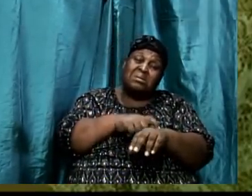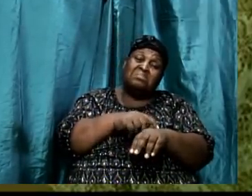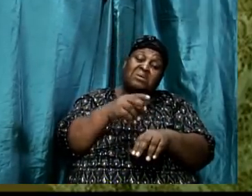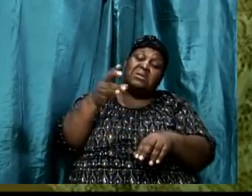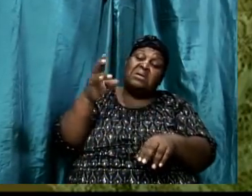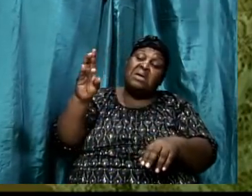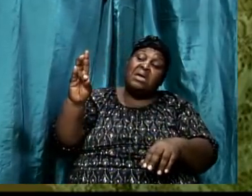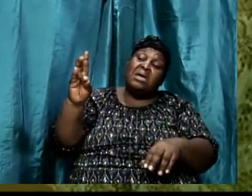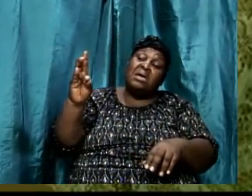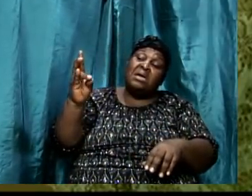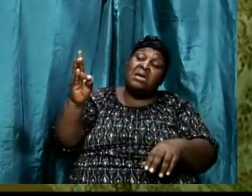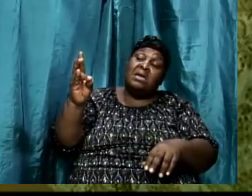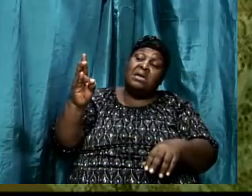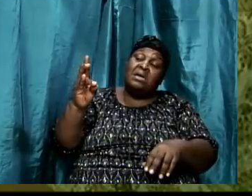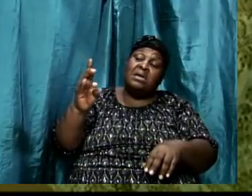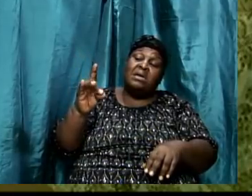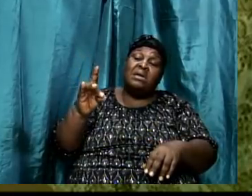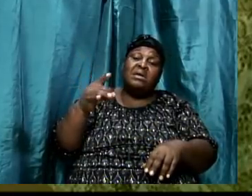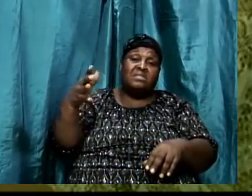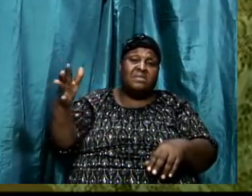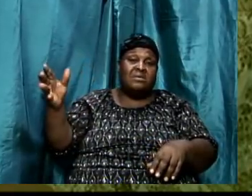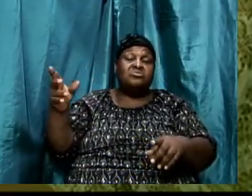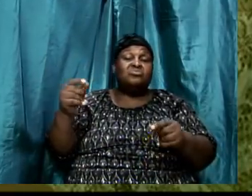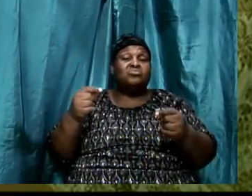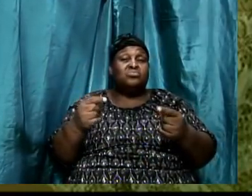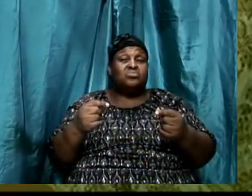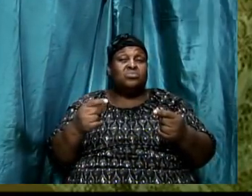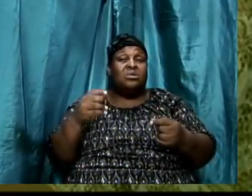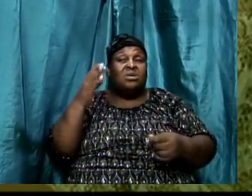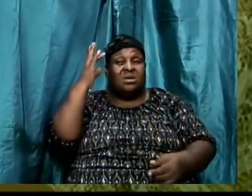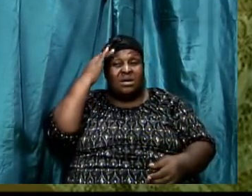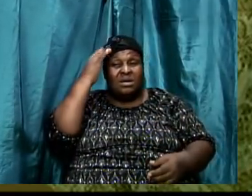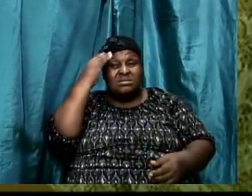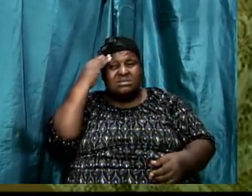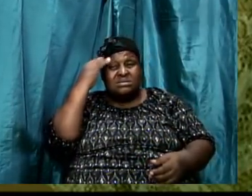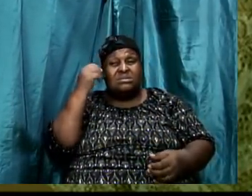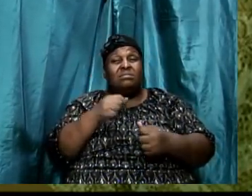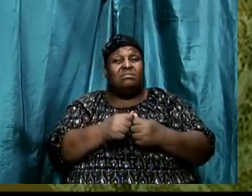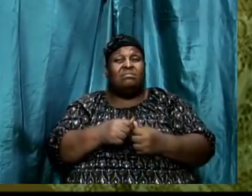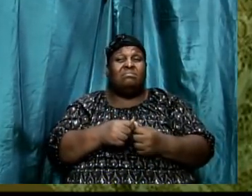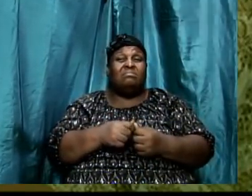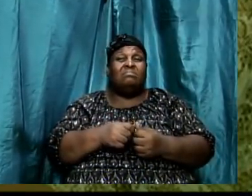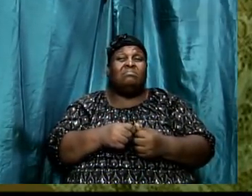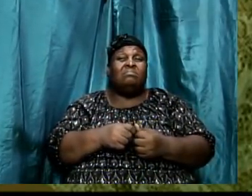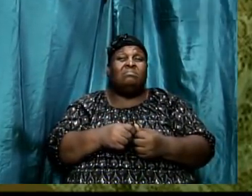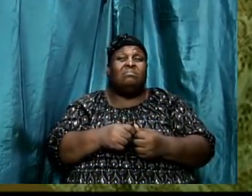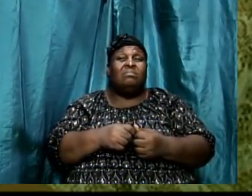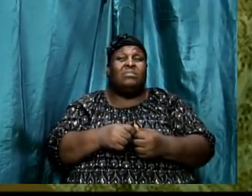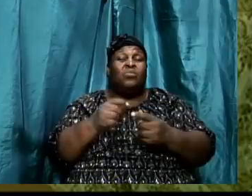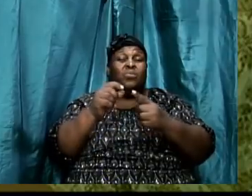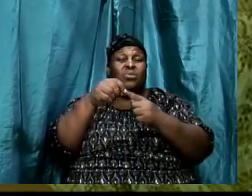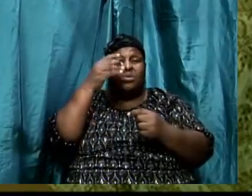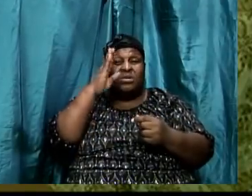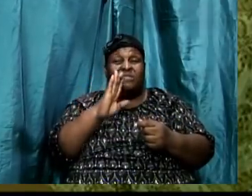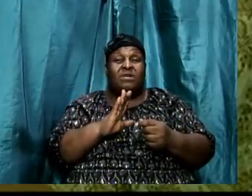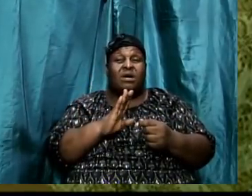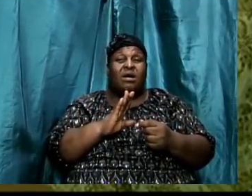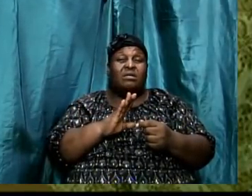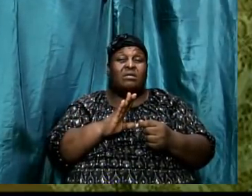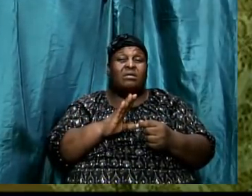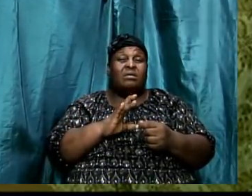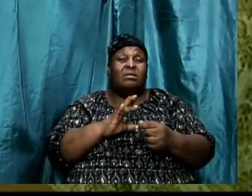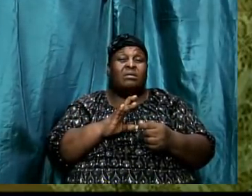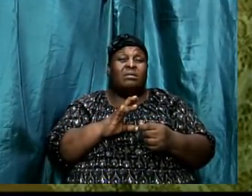should do. Number one, let's recap them. we said we must consider the background. Number two, praise